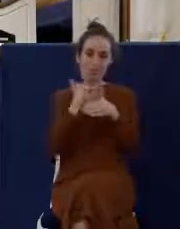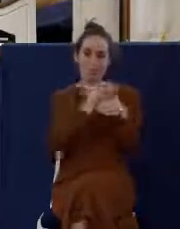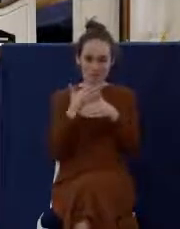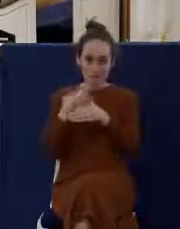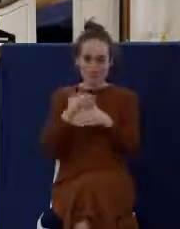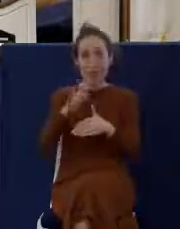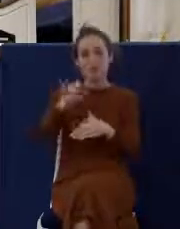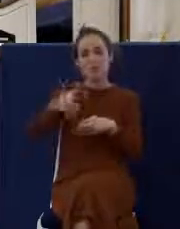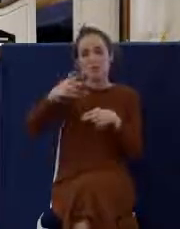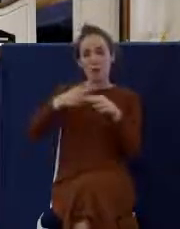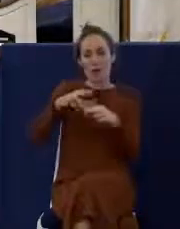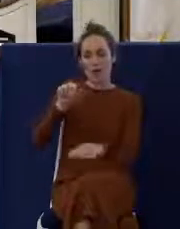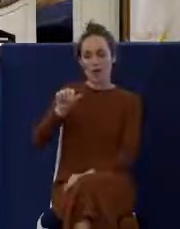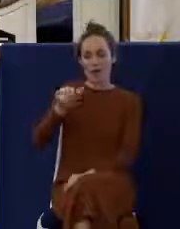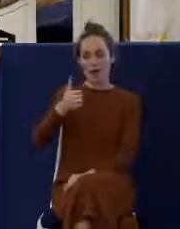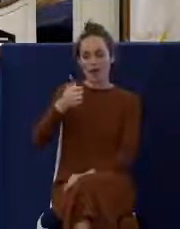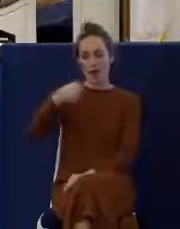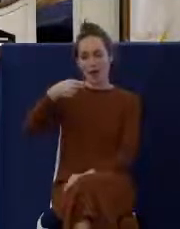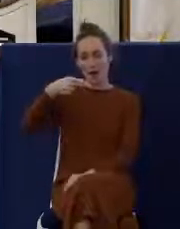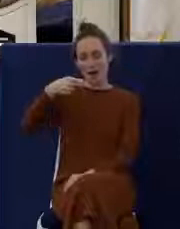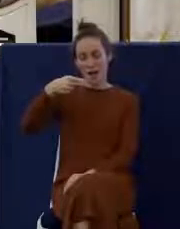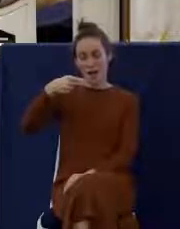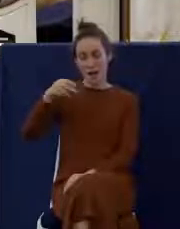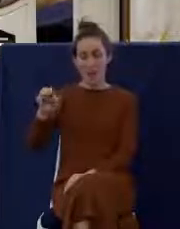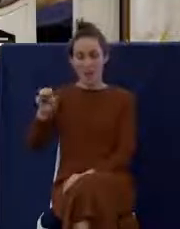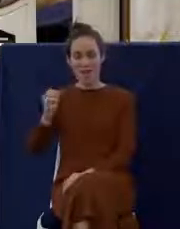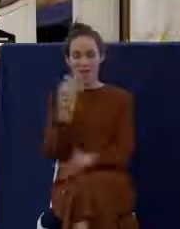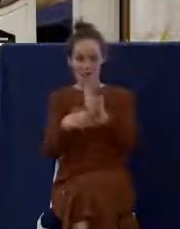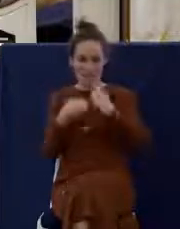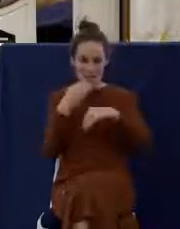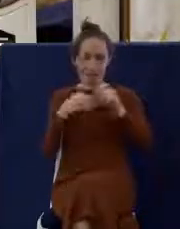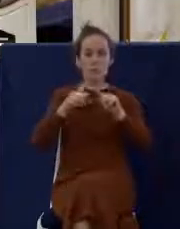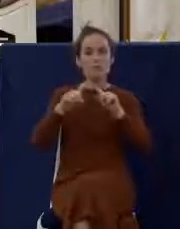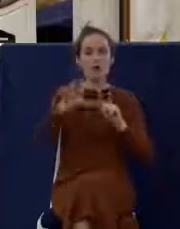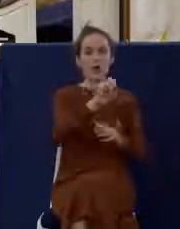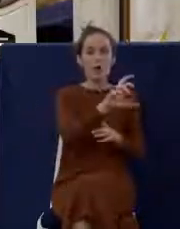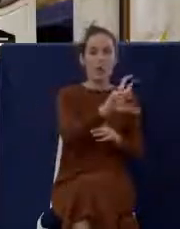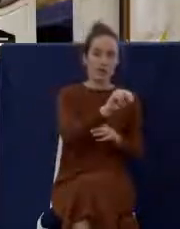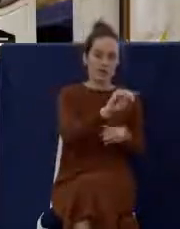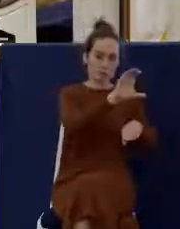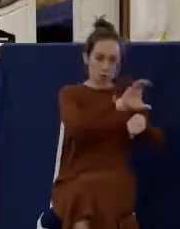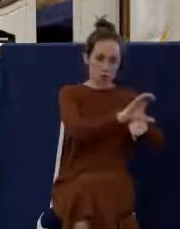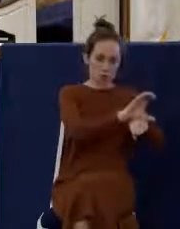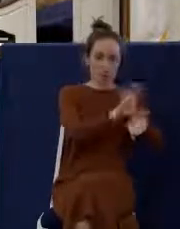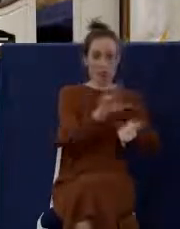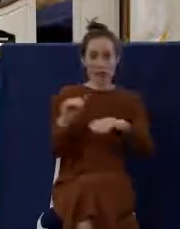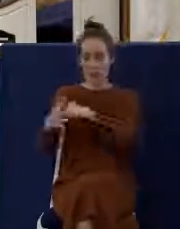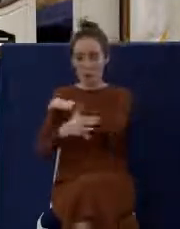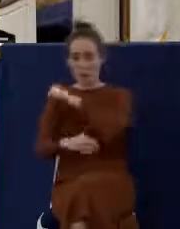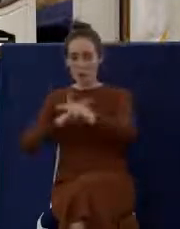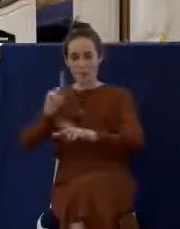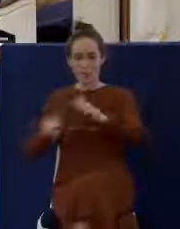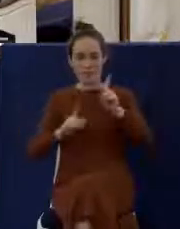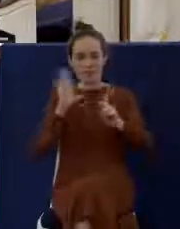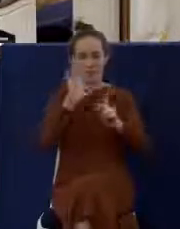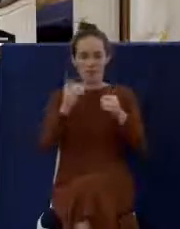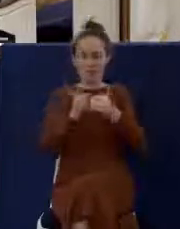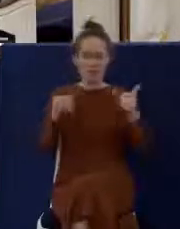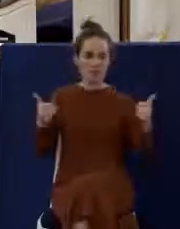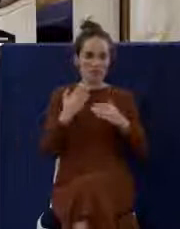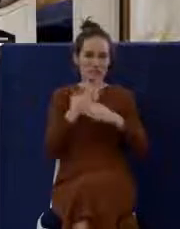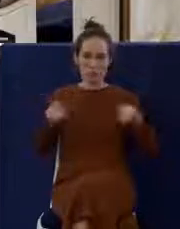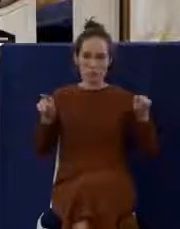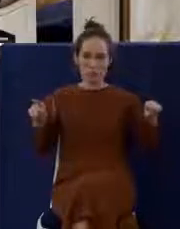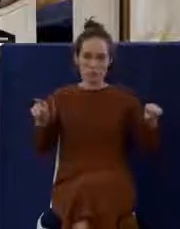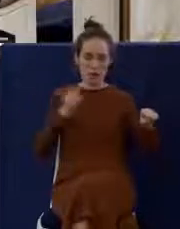an agape feast. The problem was is that at the church of Corinth, they became so divided that the rich people would take their food and put it on one side and say only certain people can